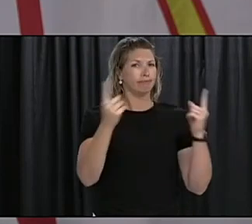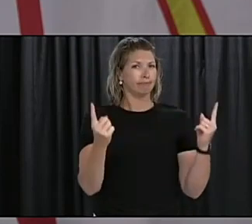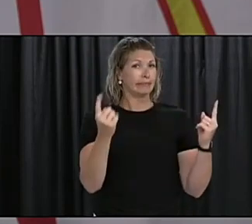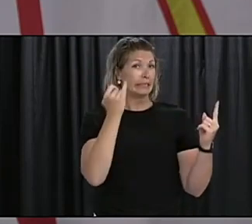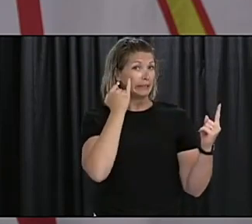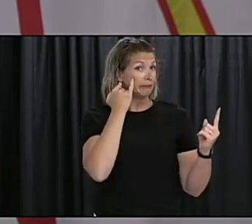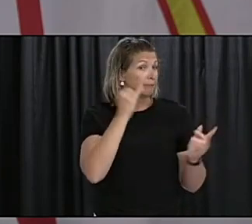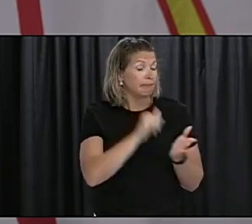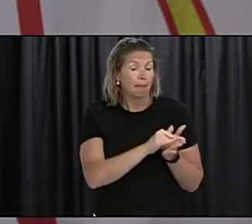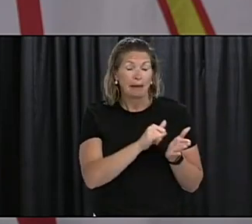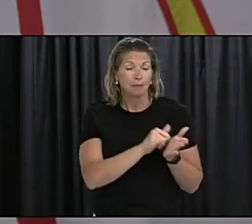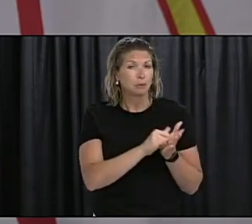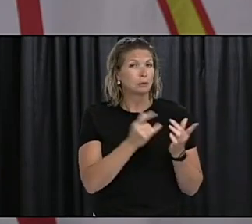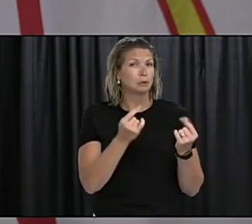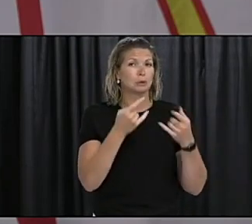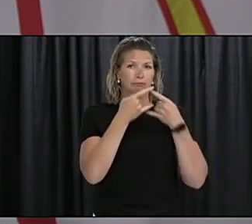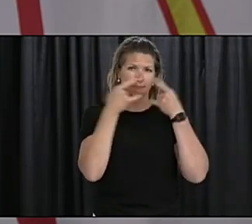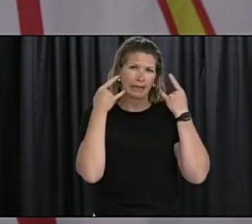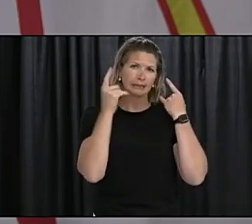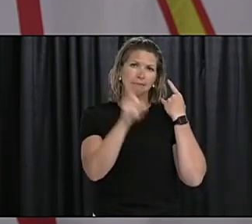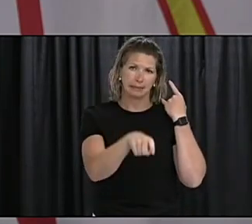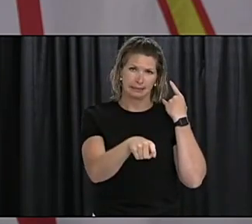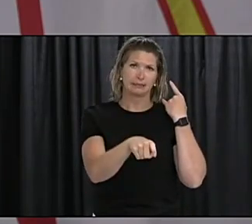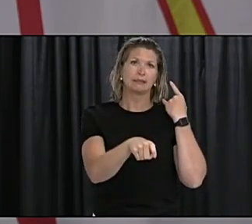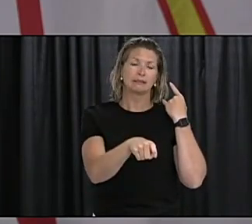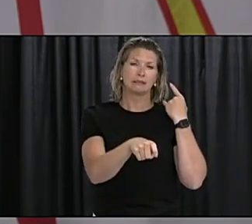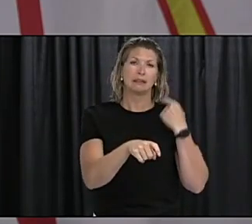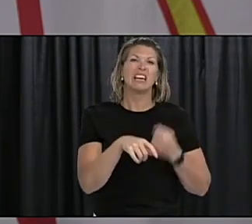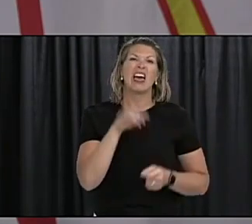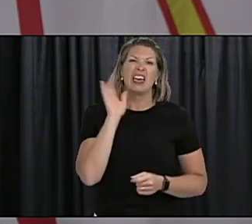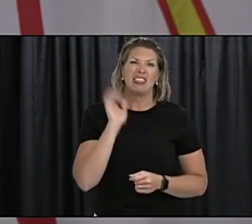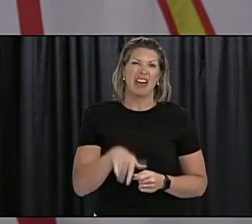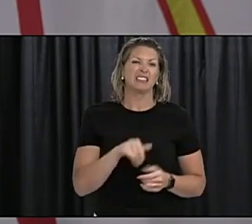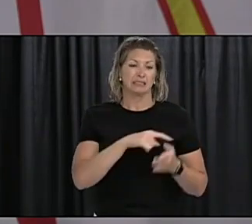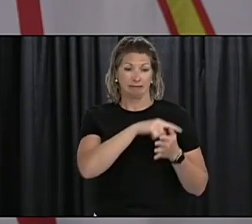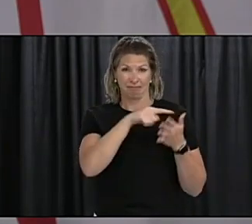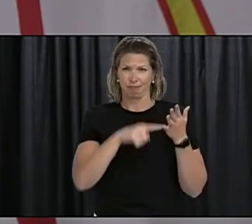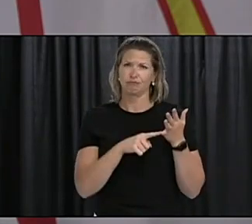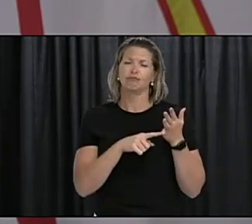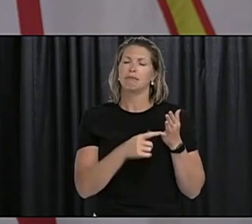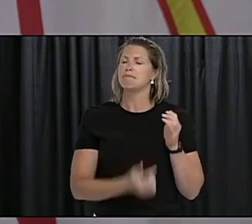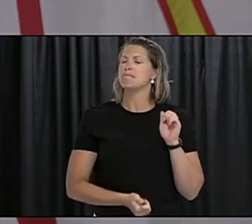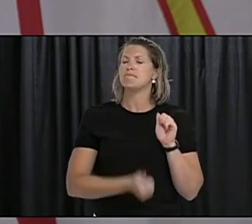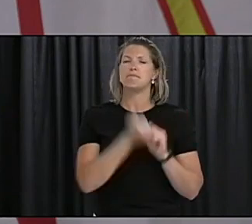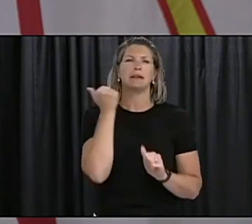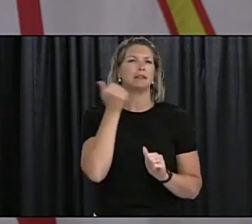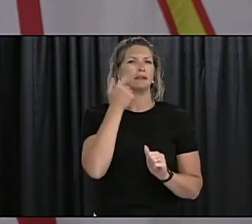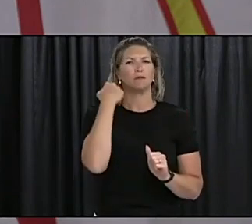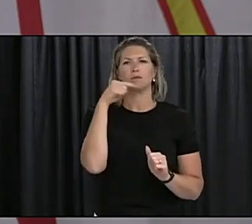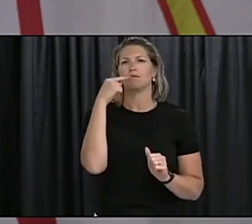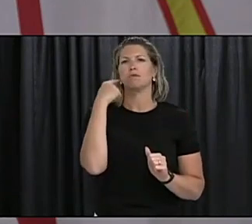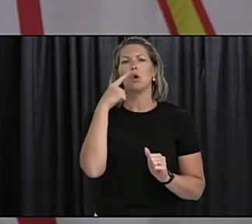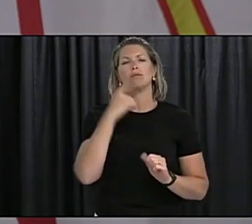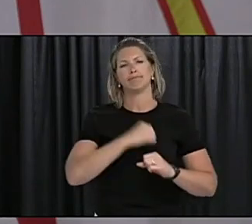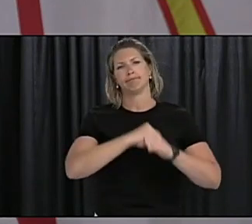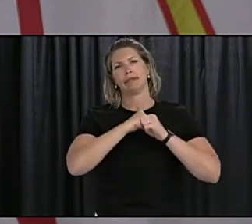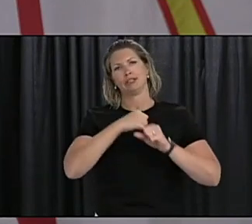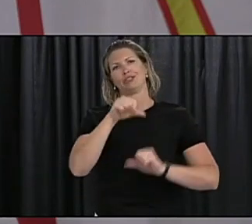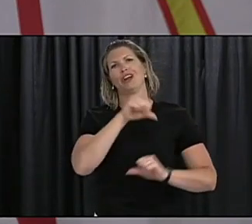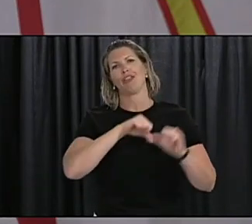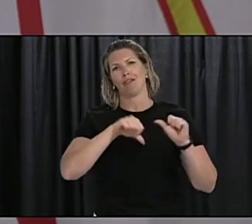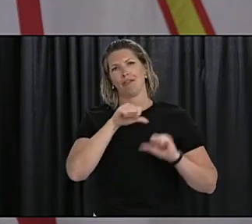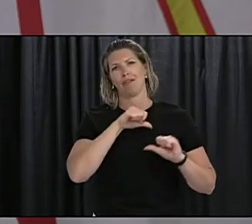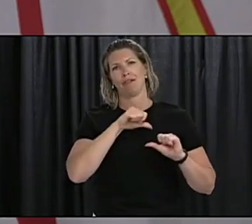possible. These protective measures continue to be our best defense against this virus. Summer is here at long